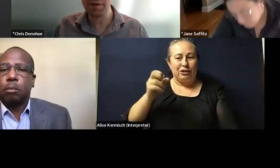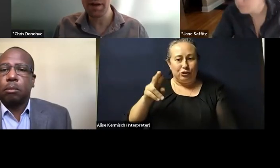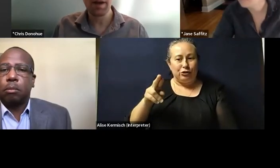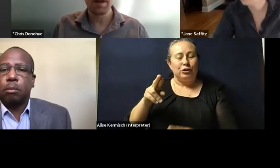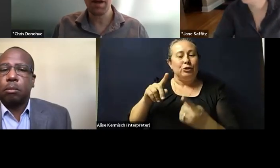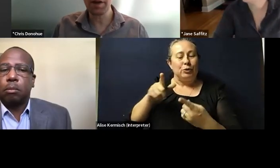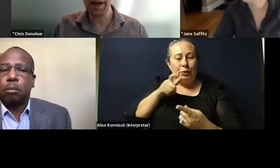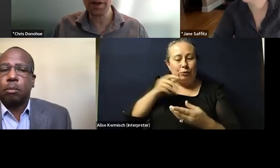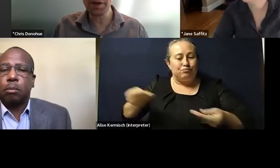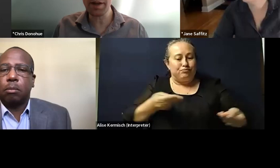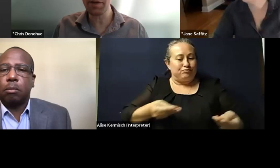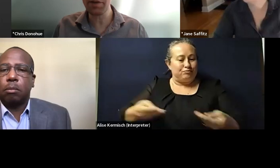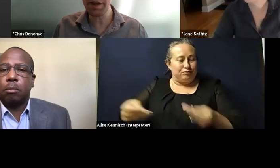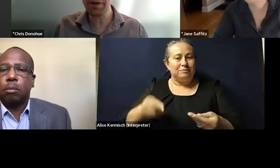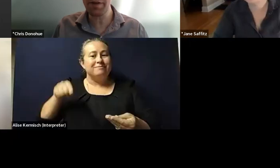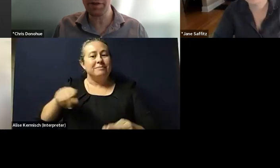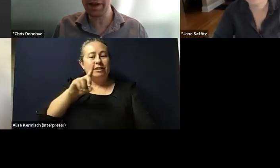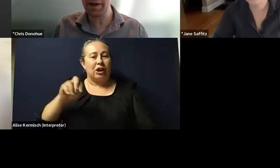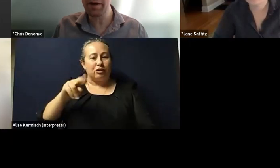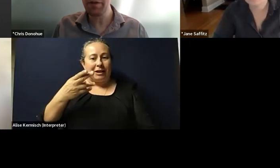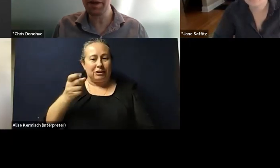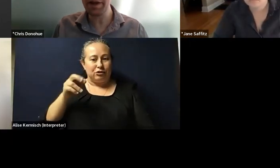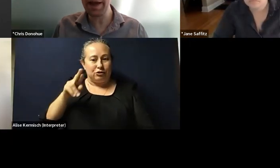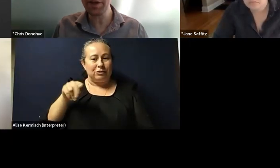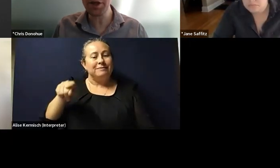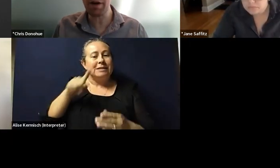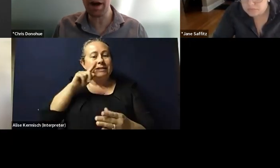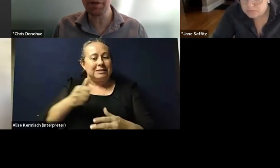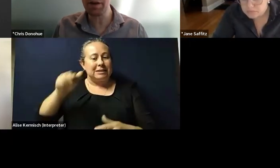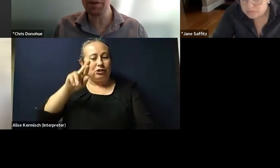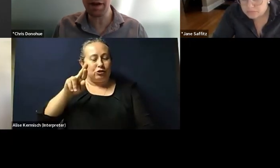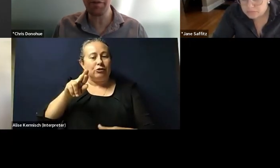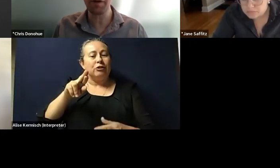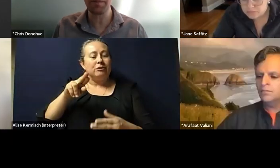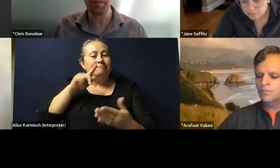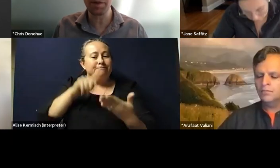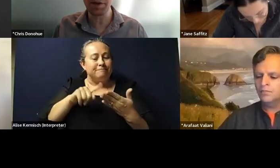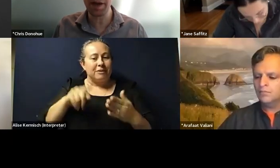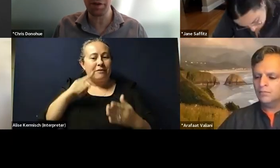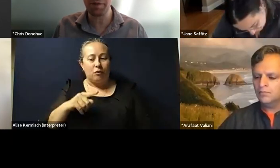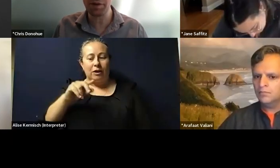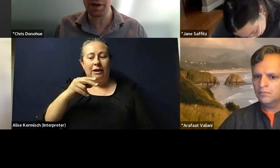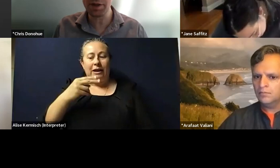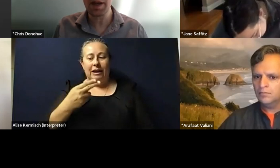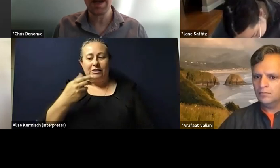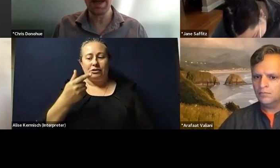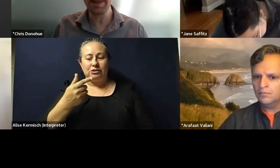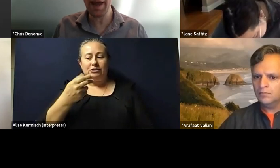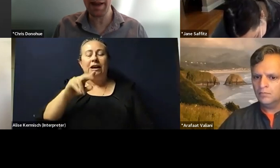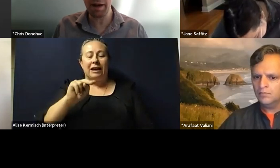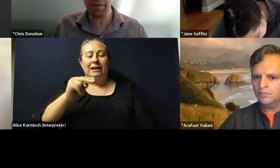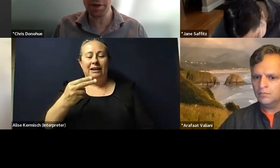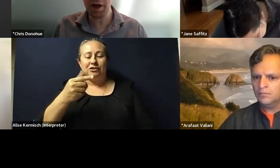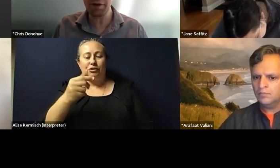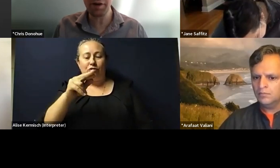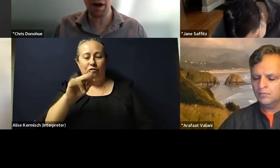session. Dr. Hanchard is a senior investigator within NHGRI's Center for Precision Health Research and